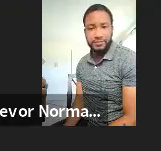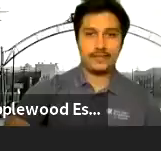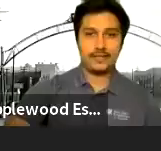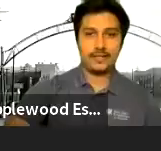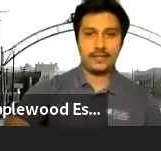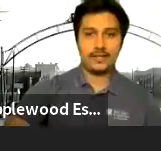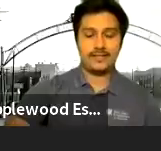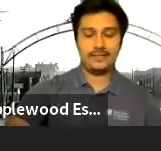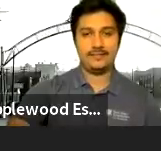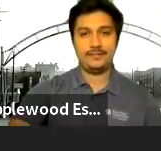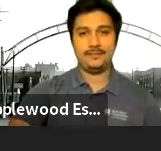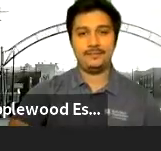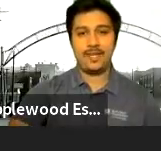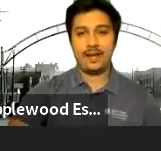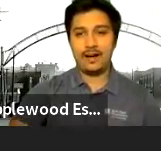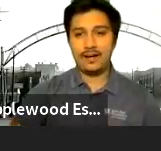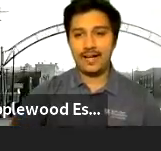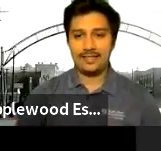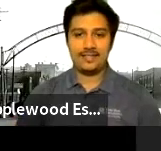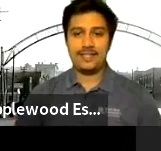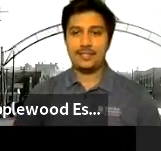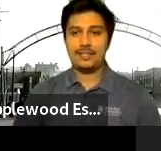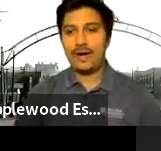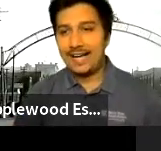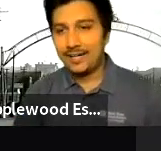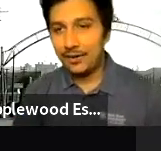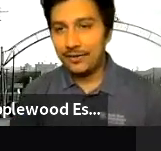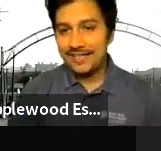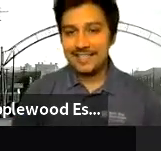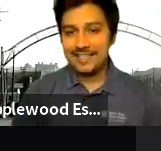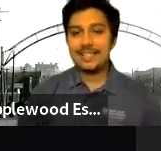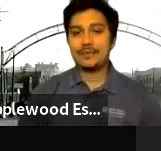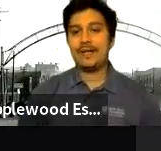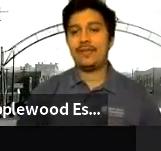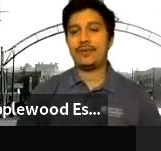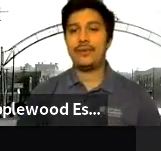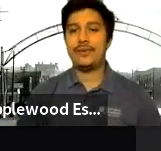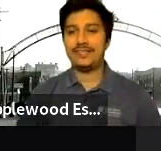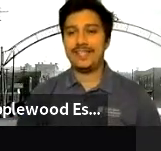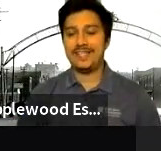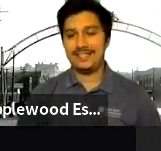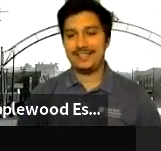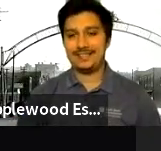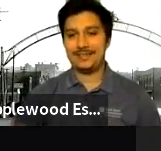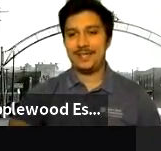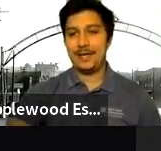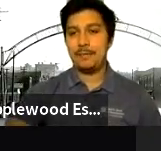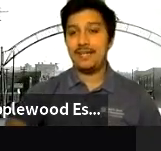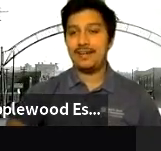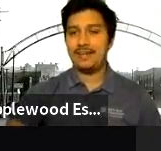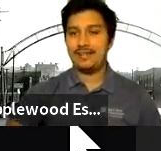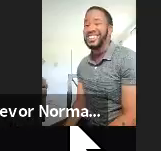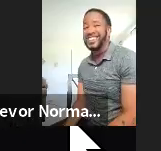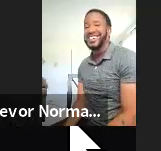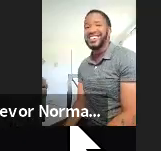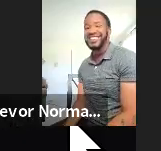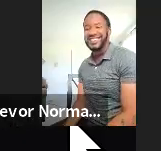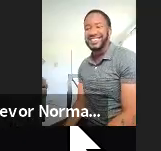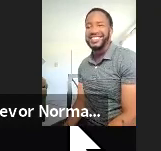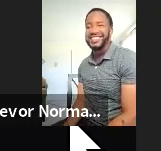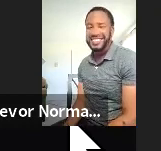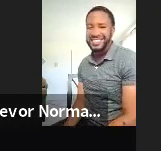Our point started. All right. So, I called this History Through the Lens because